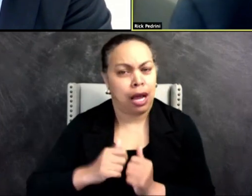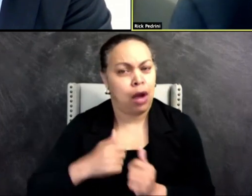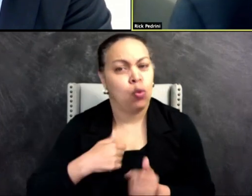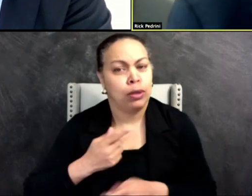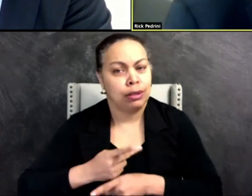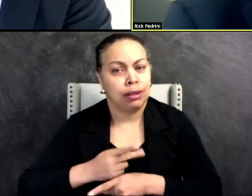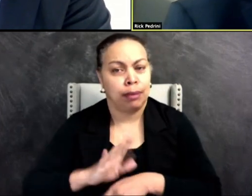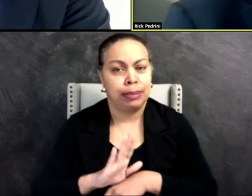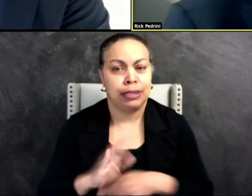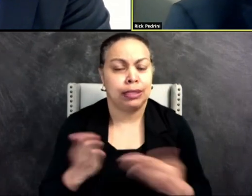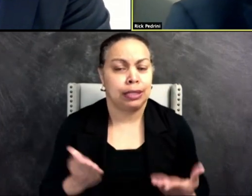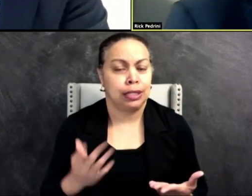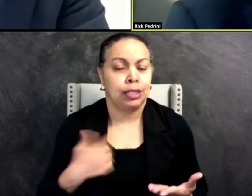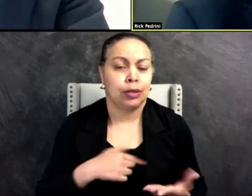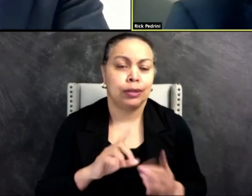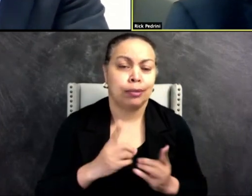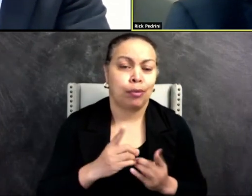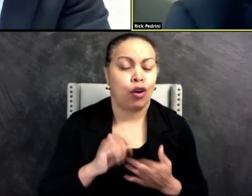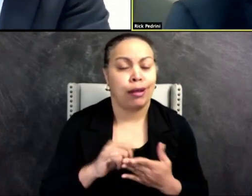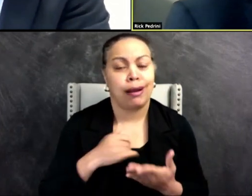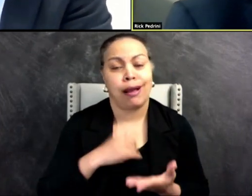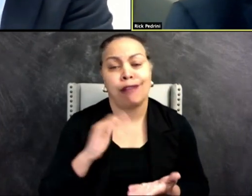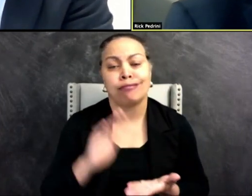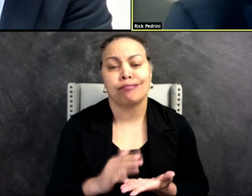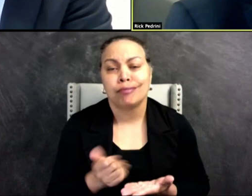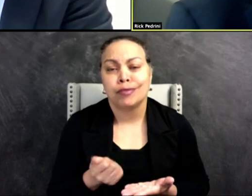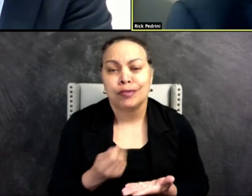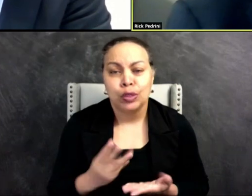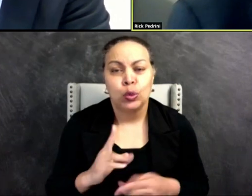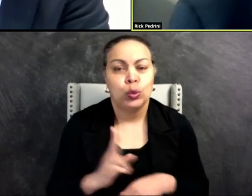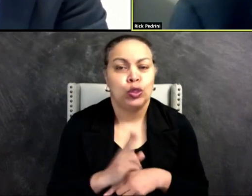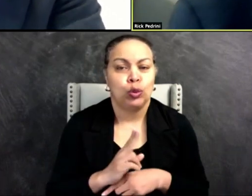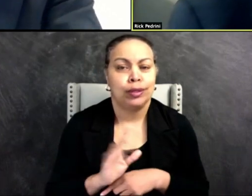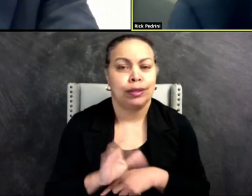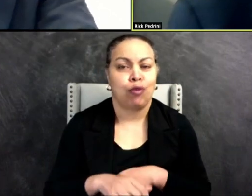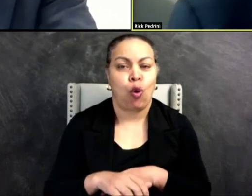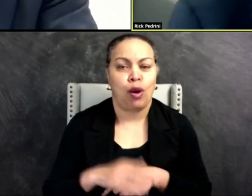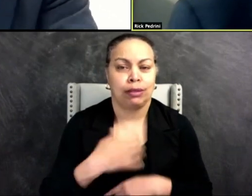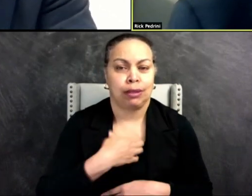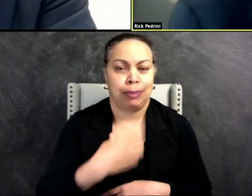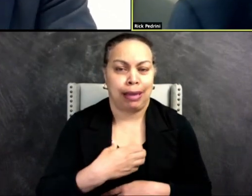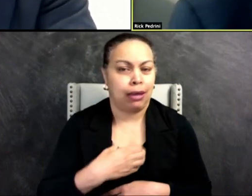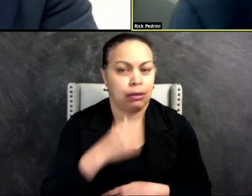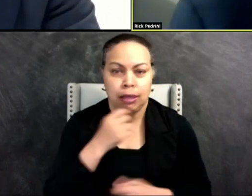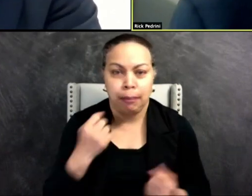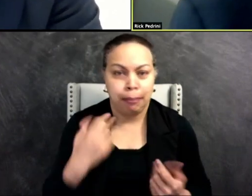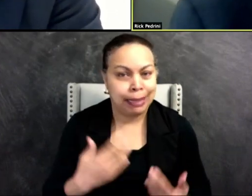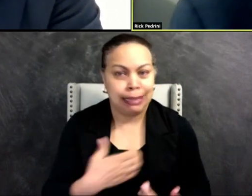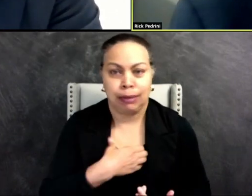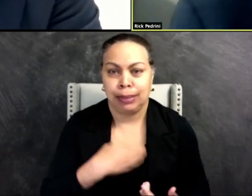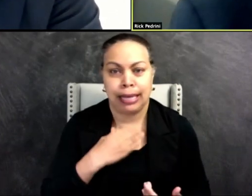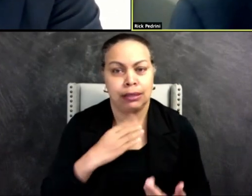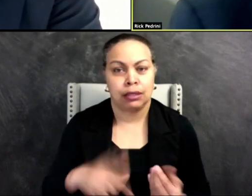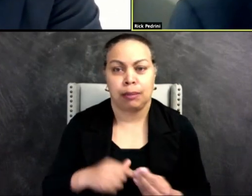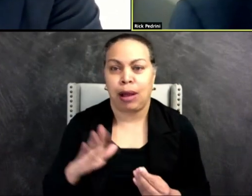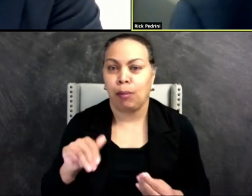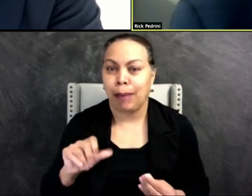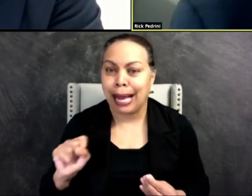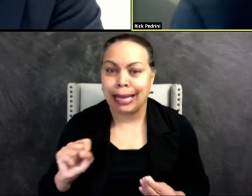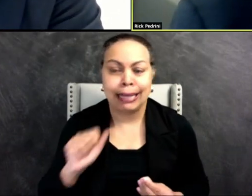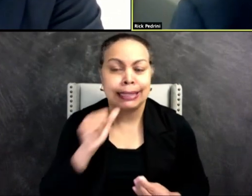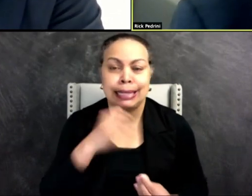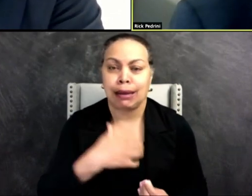We don't, we're a department that gets very, very few use of force complaints, complaints about bias or, or, or racist